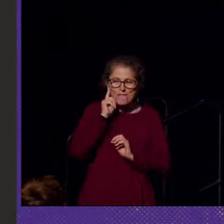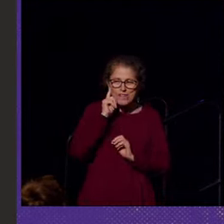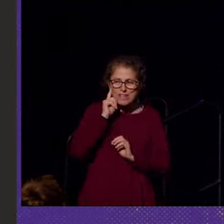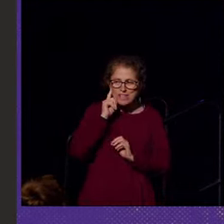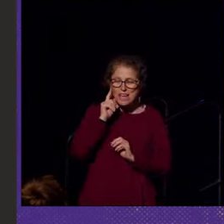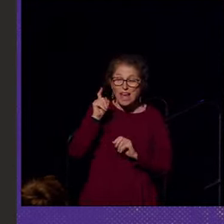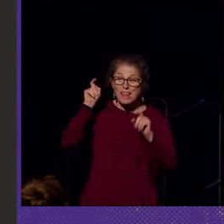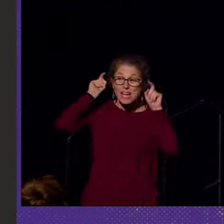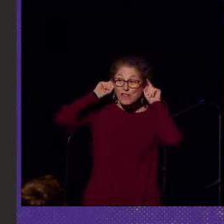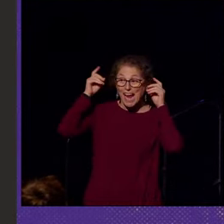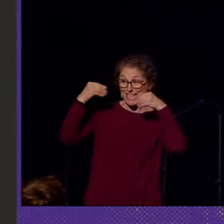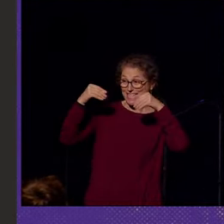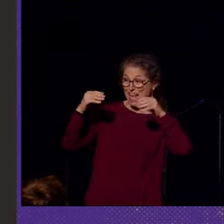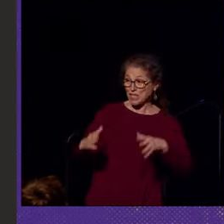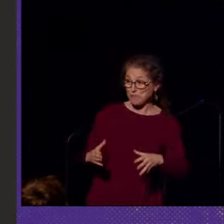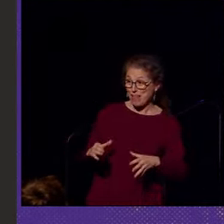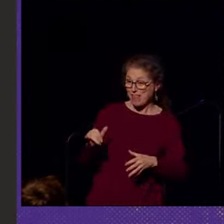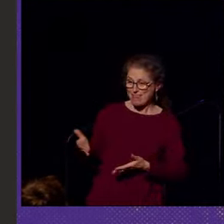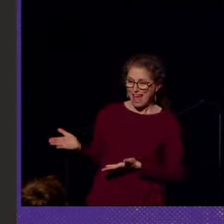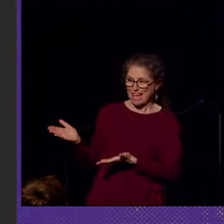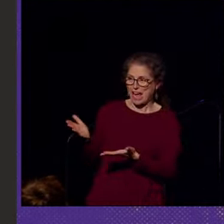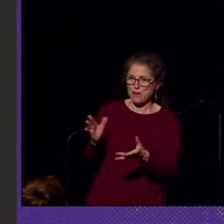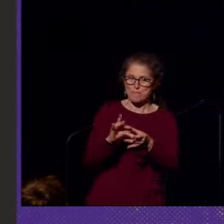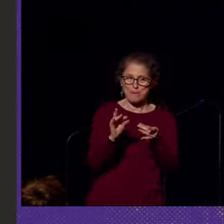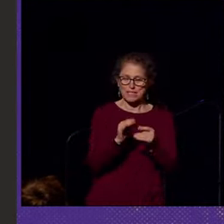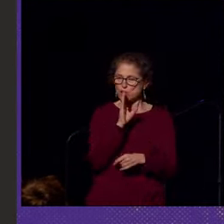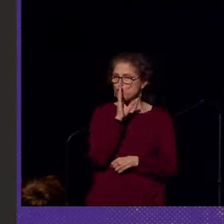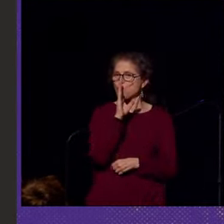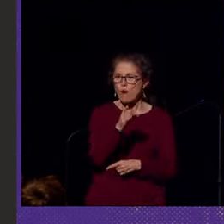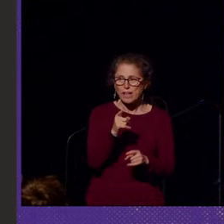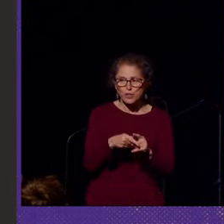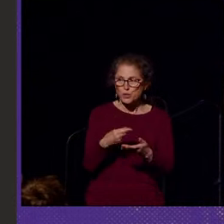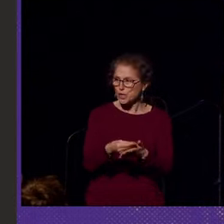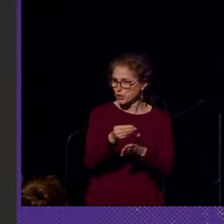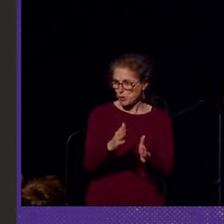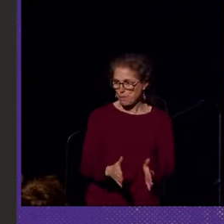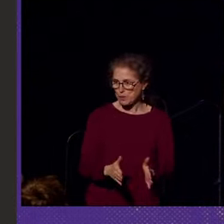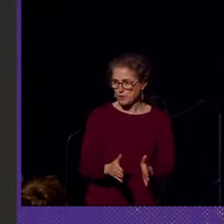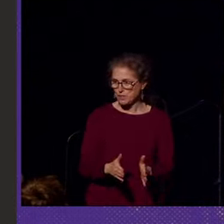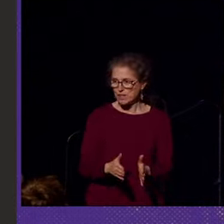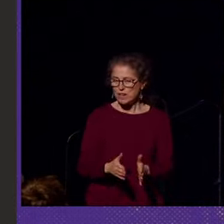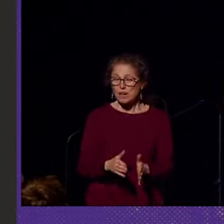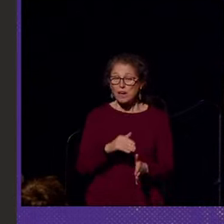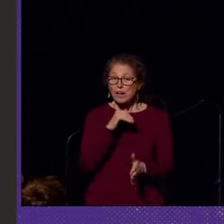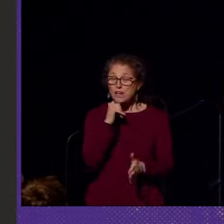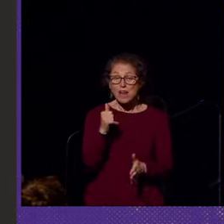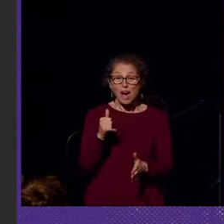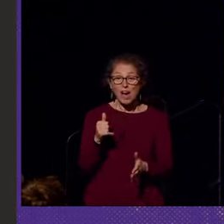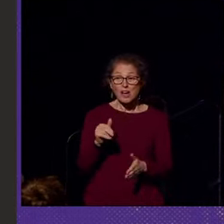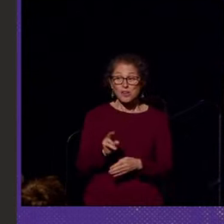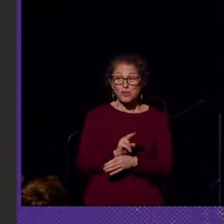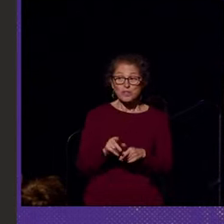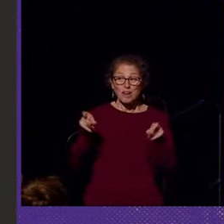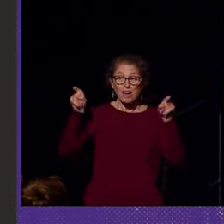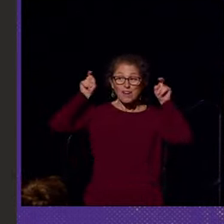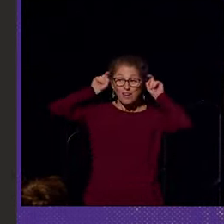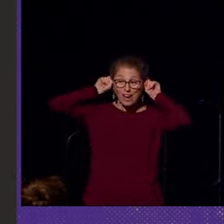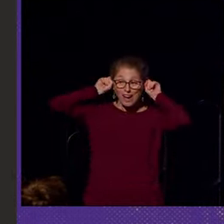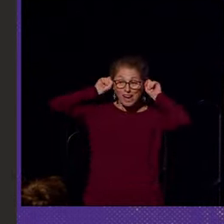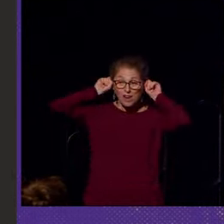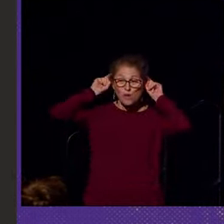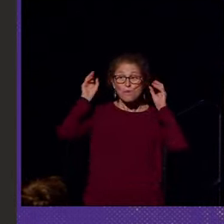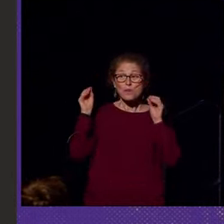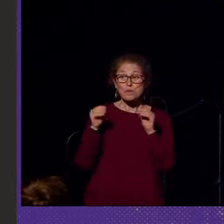aid salesman then carried these messages directly to the consumer. Not wearing a hearing aid was